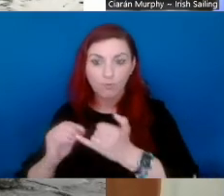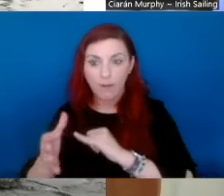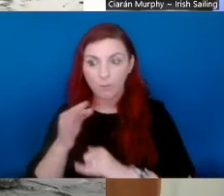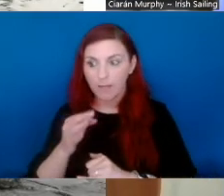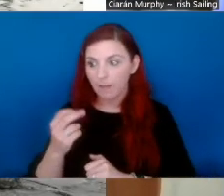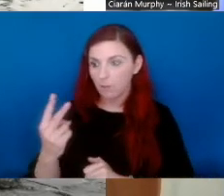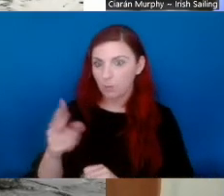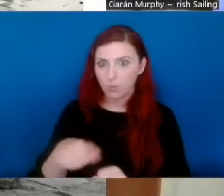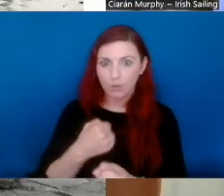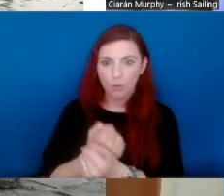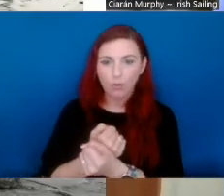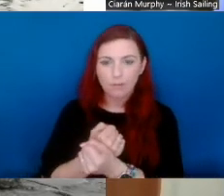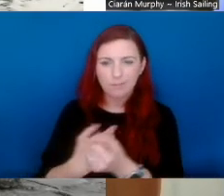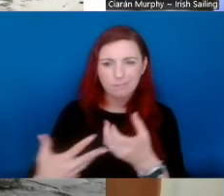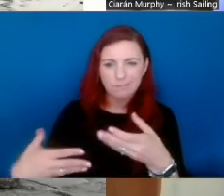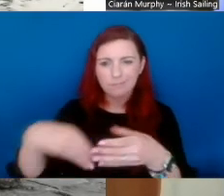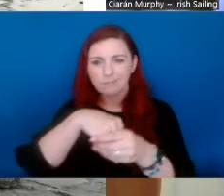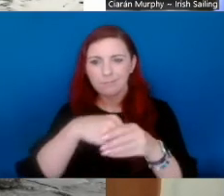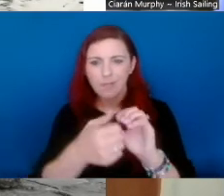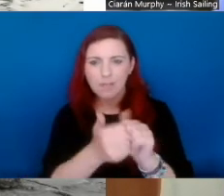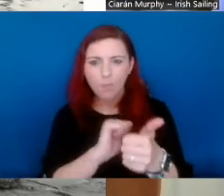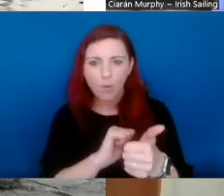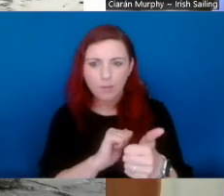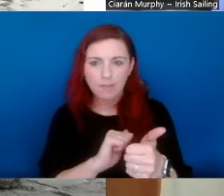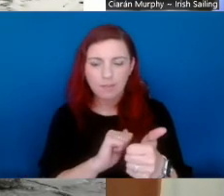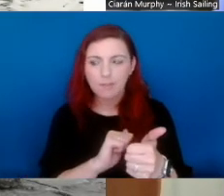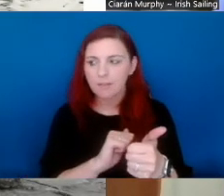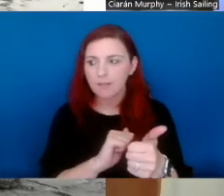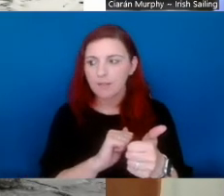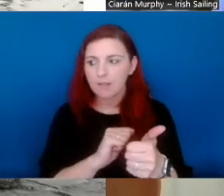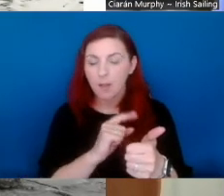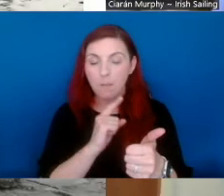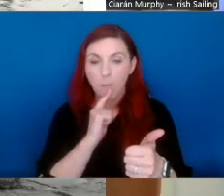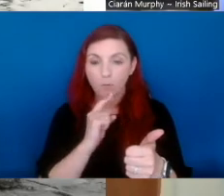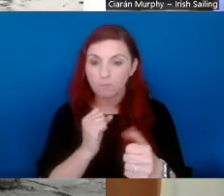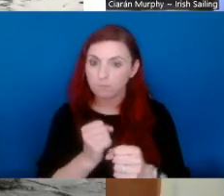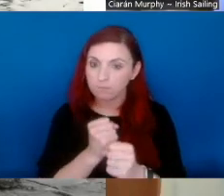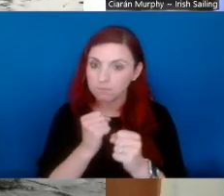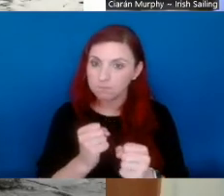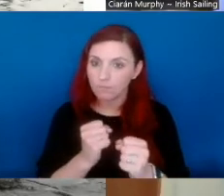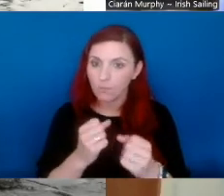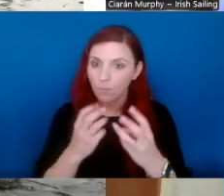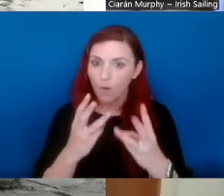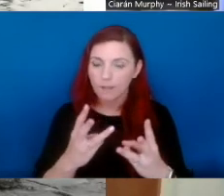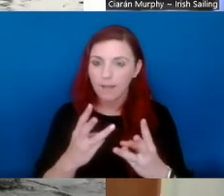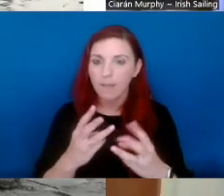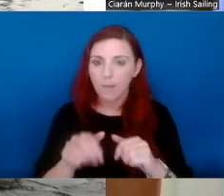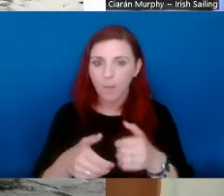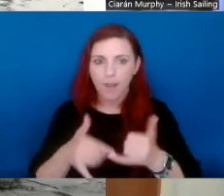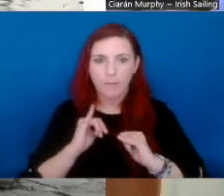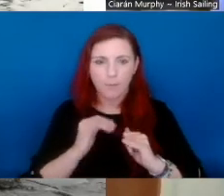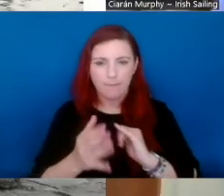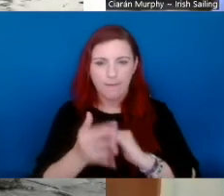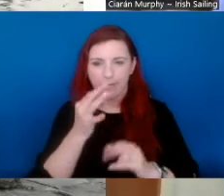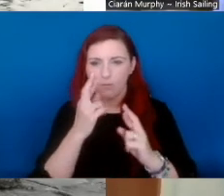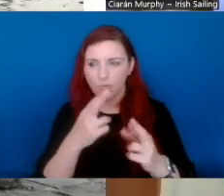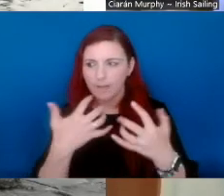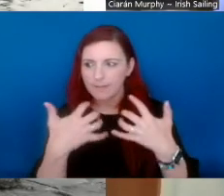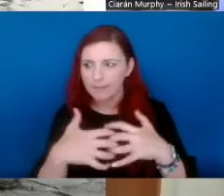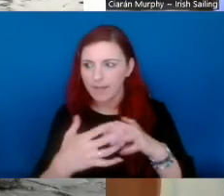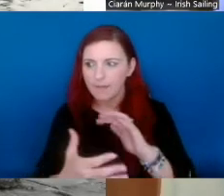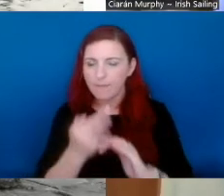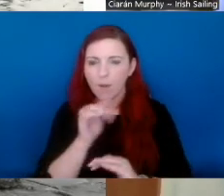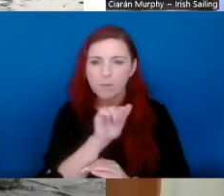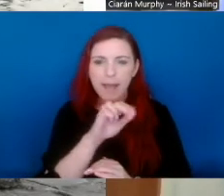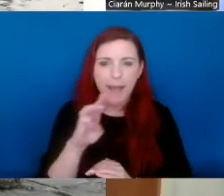to integrate in sport, but with determination and with development of technology, they found apps that